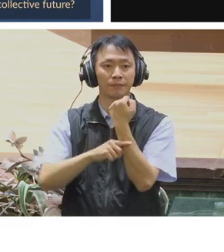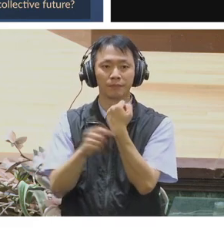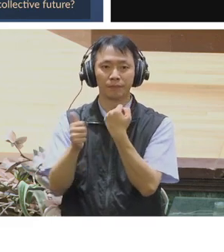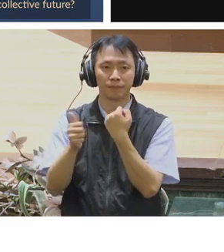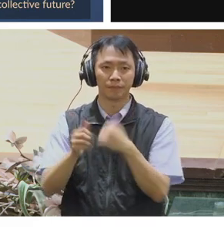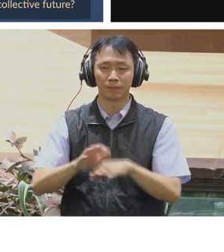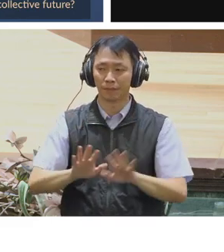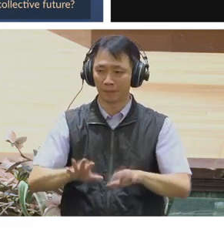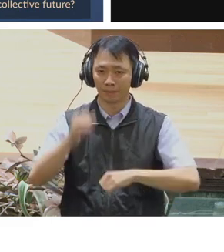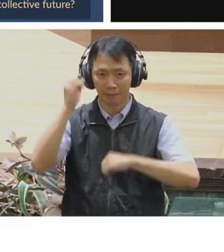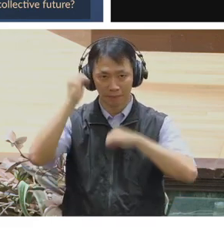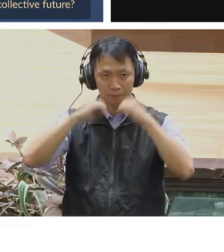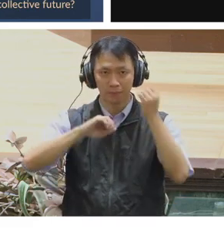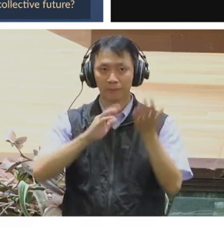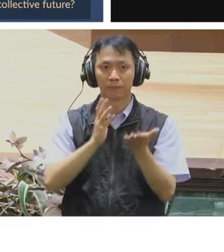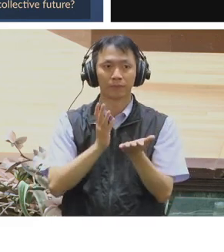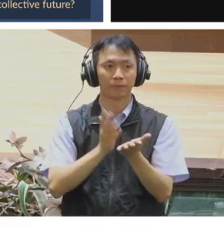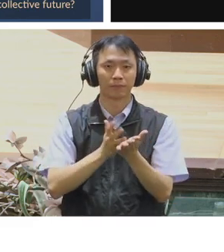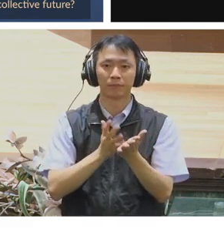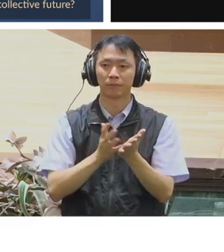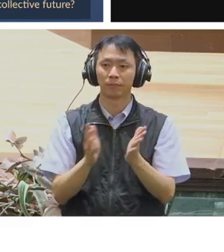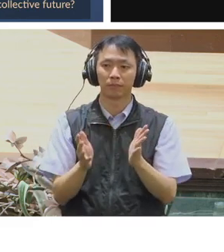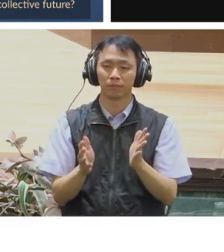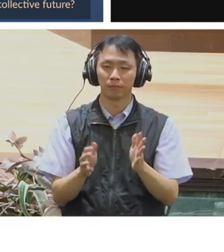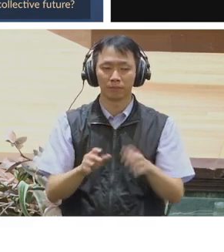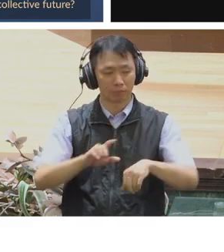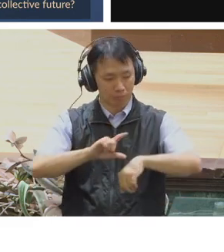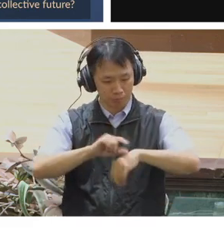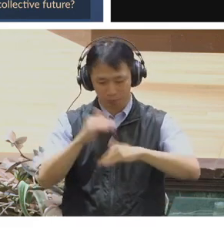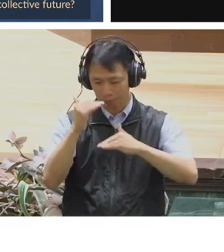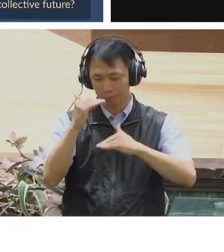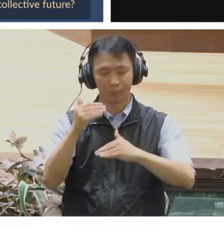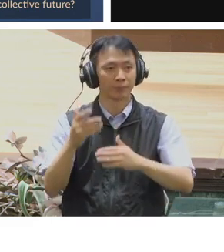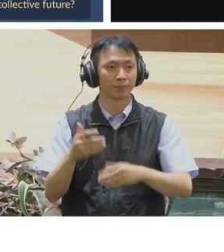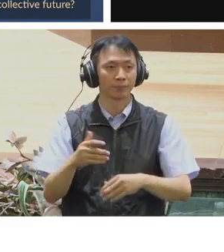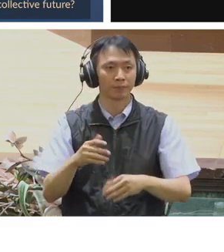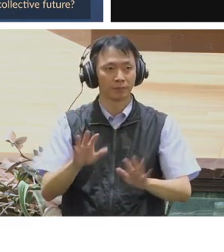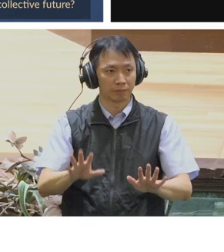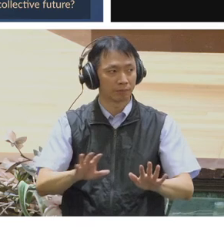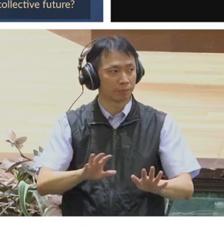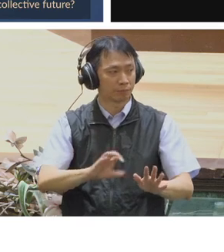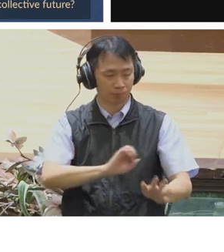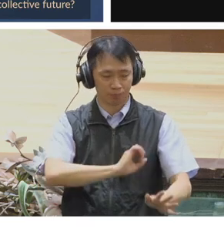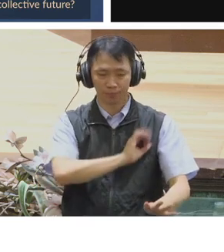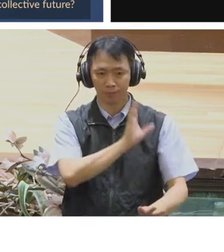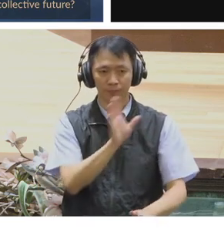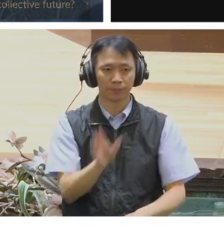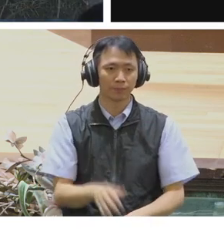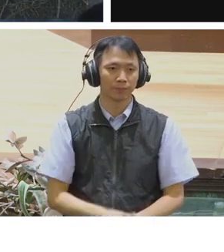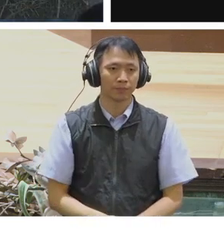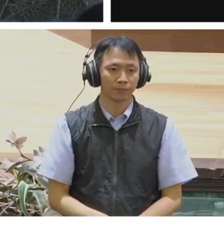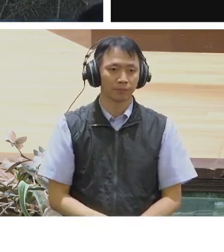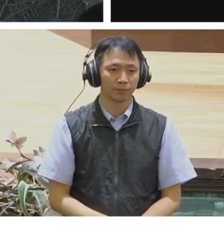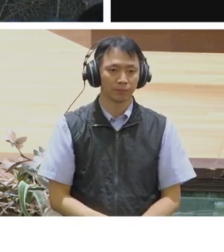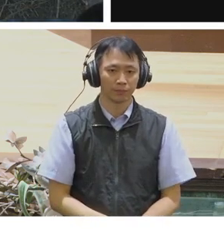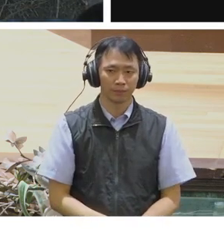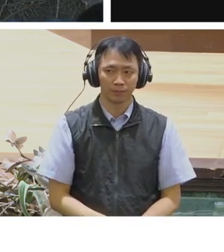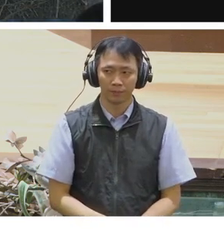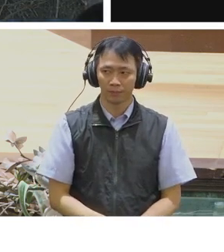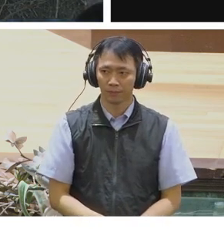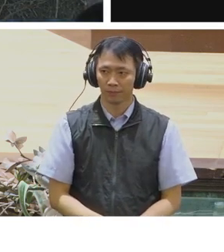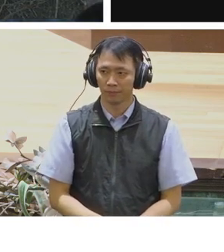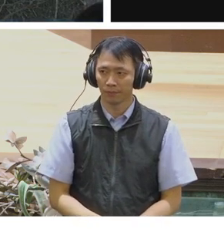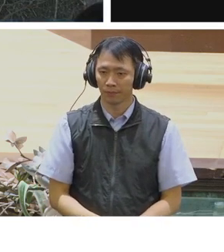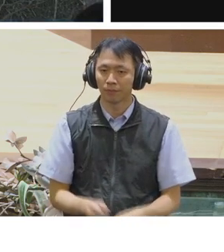in the this time, I must have to of time and we have to this time because the time constraint has to be stopped